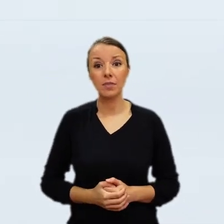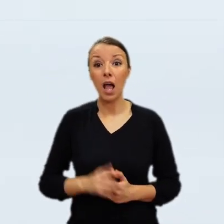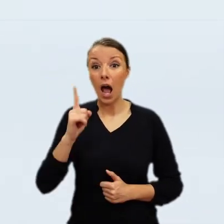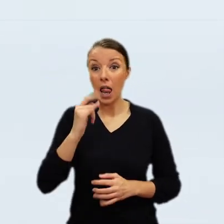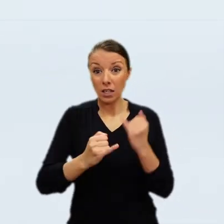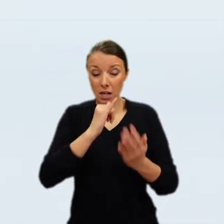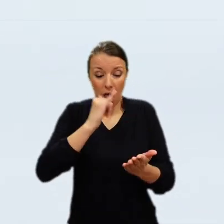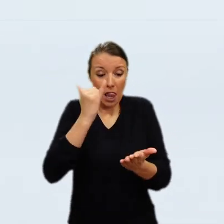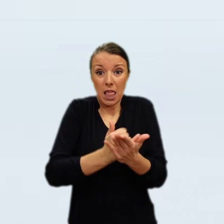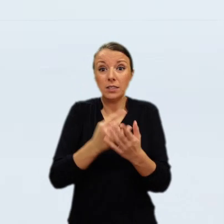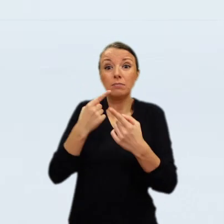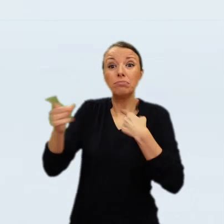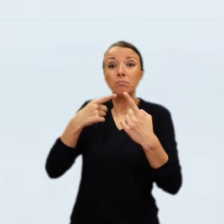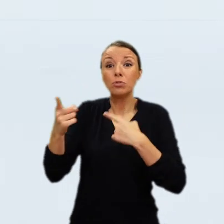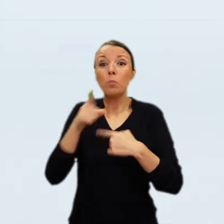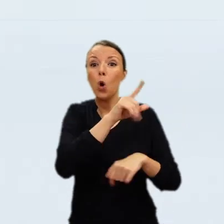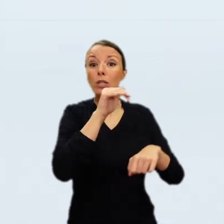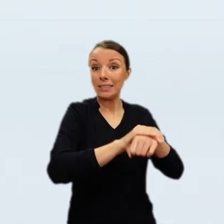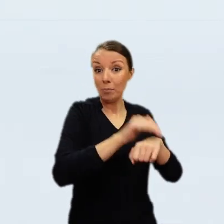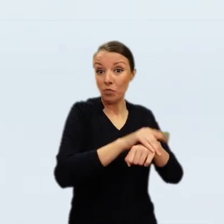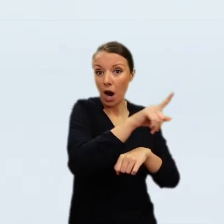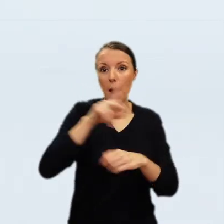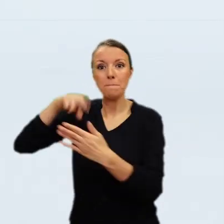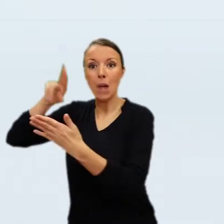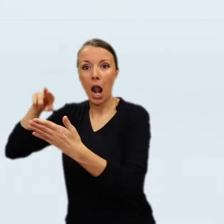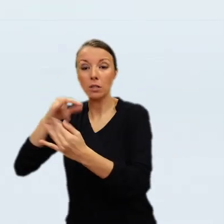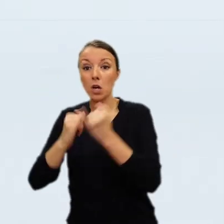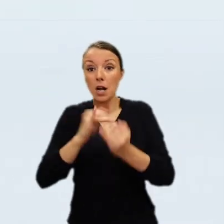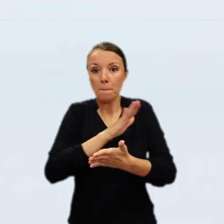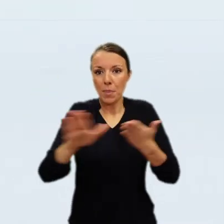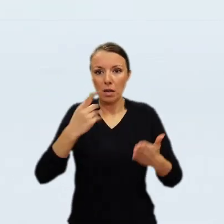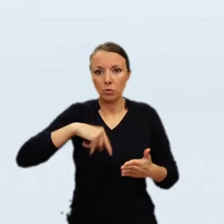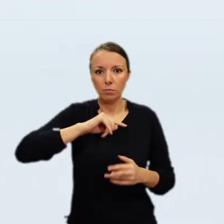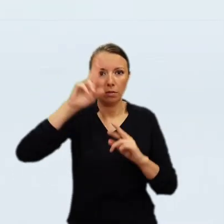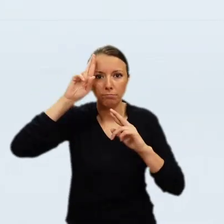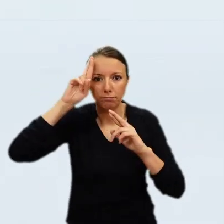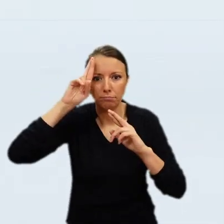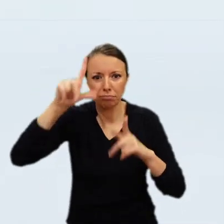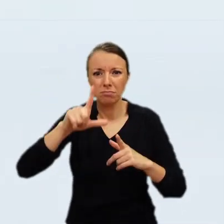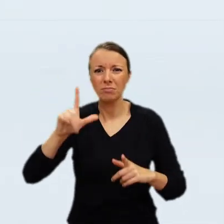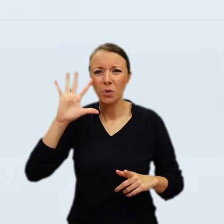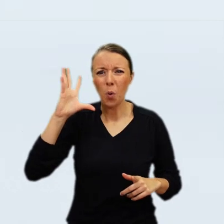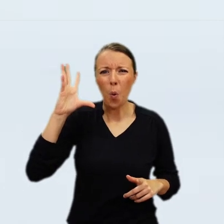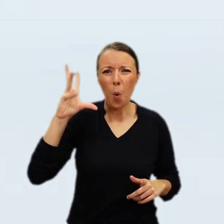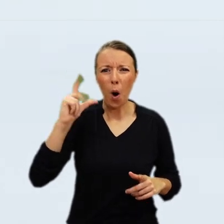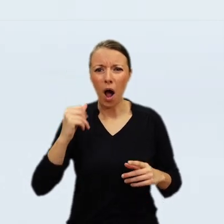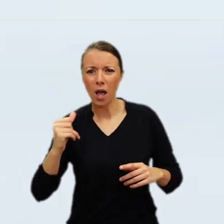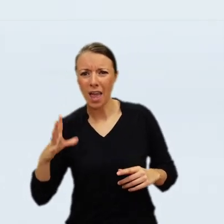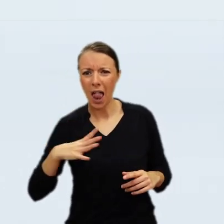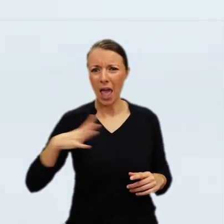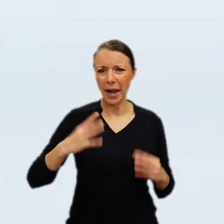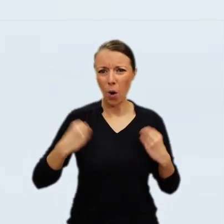While no document allows us to identify precisely the year of its making, the Polish writer is traditionally dated around